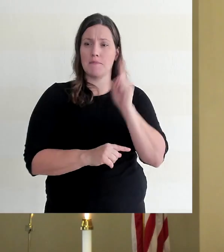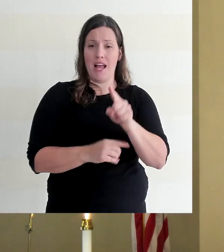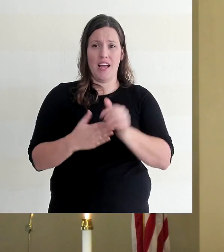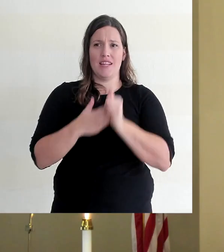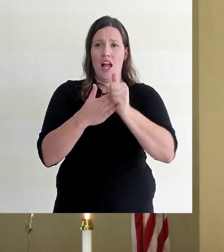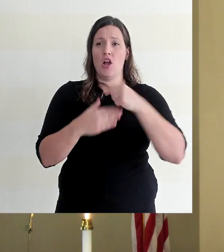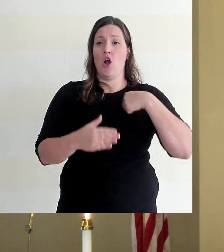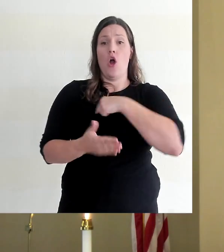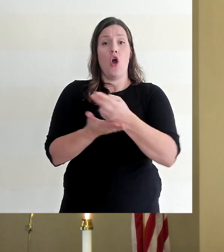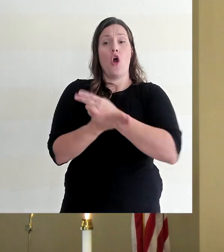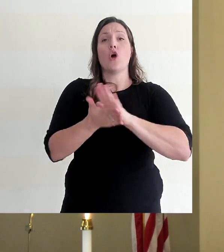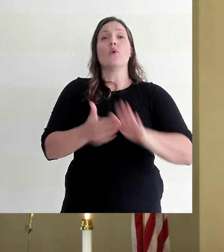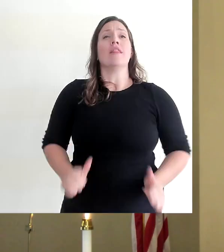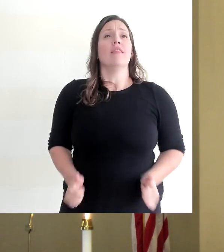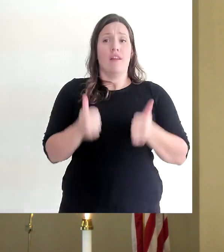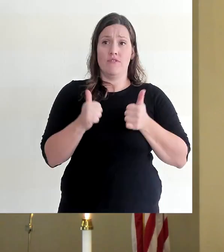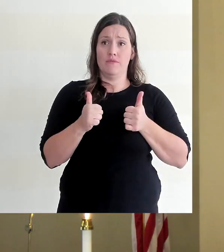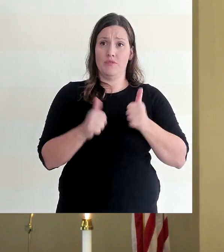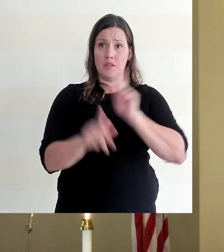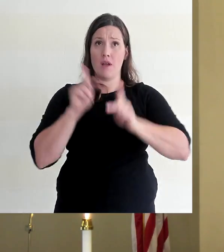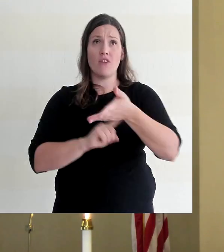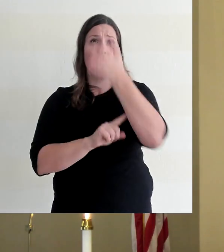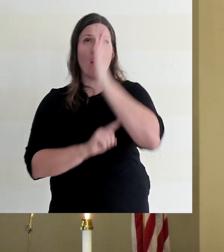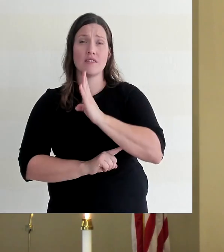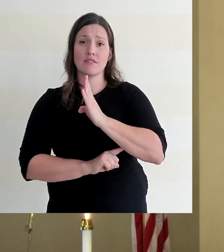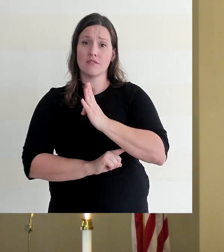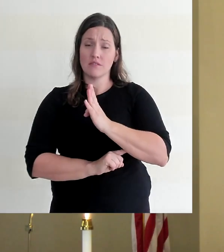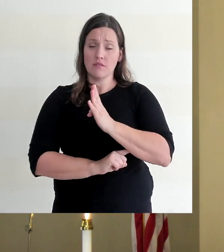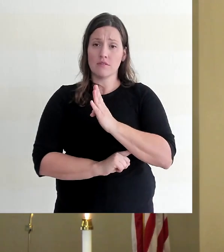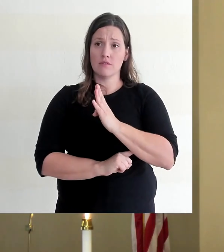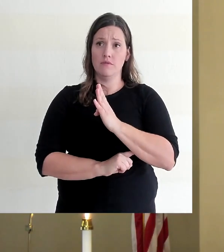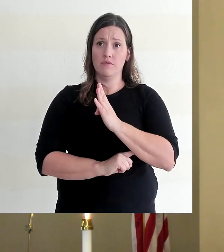guide our holy lives as the people of God.